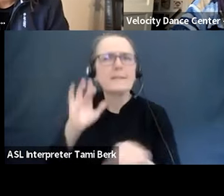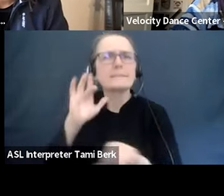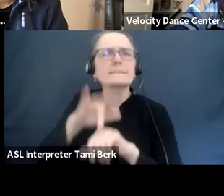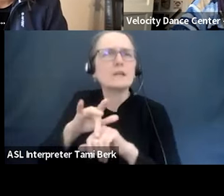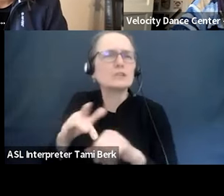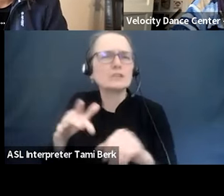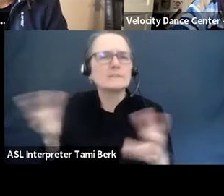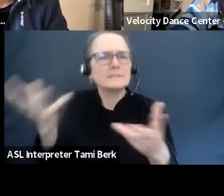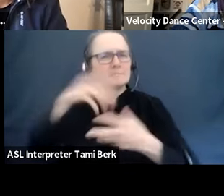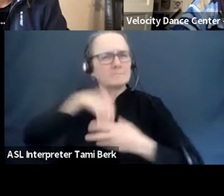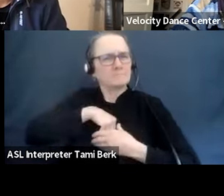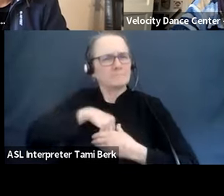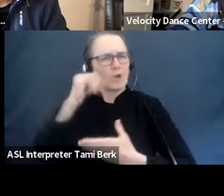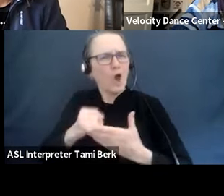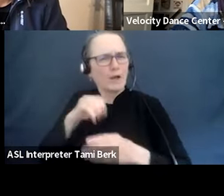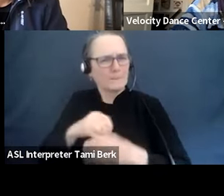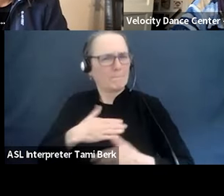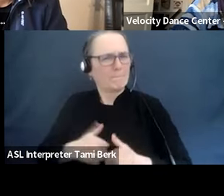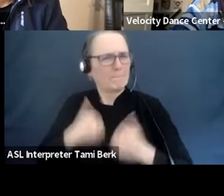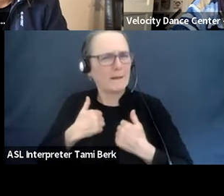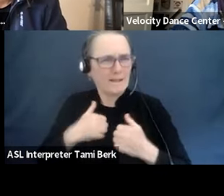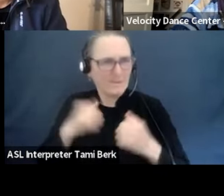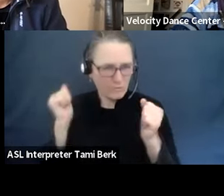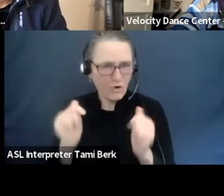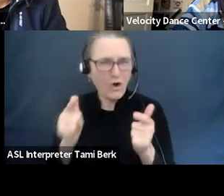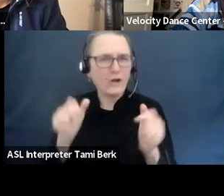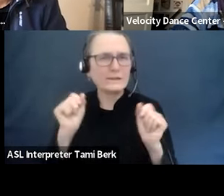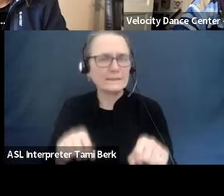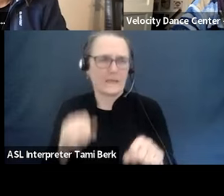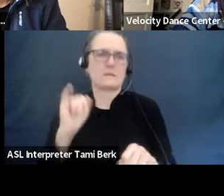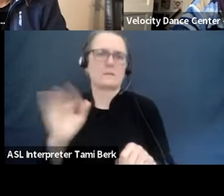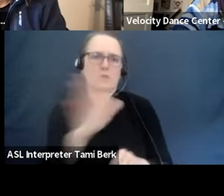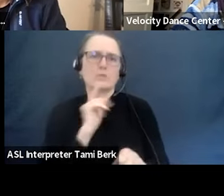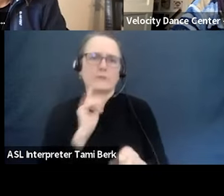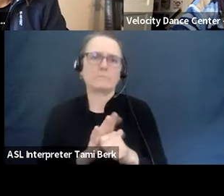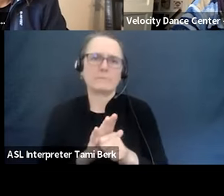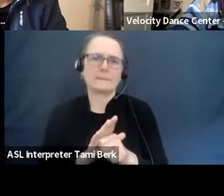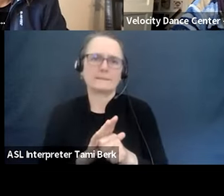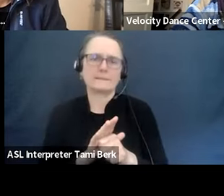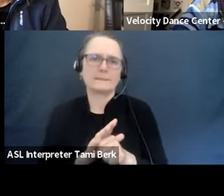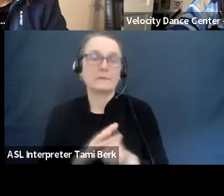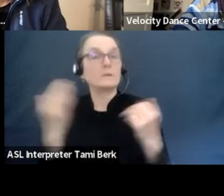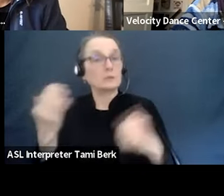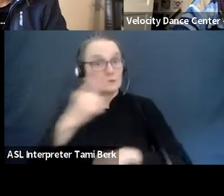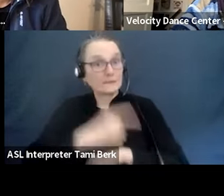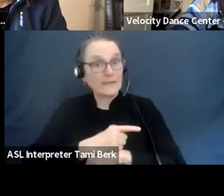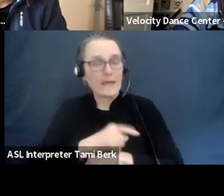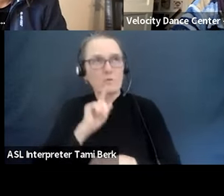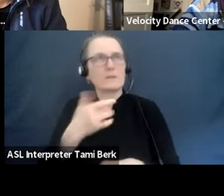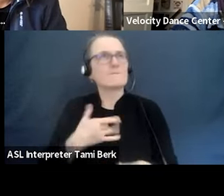this event, to me, highlighted the gravity of what we've all been experiencing over the past two years.